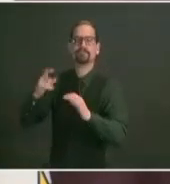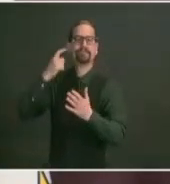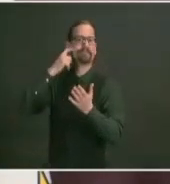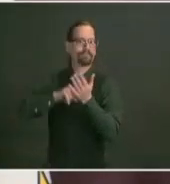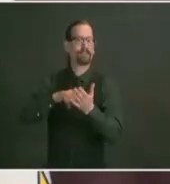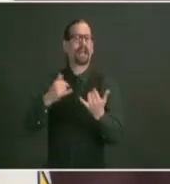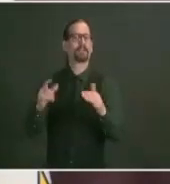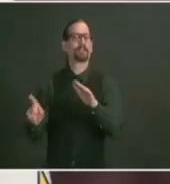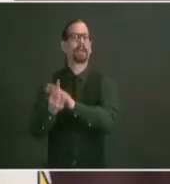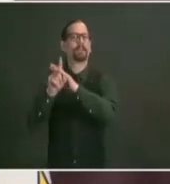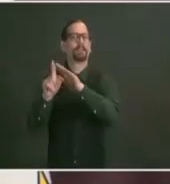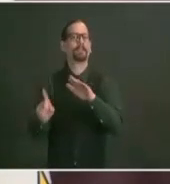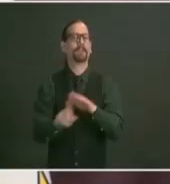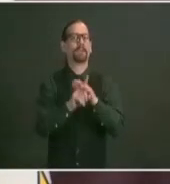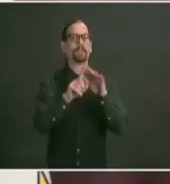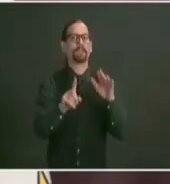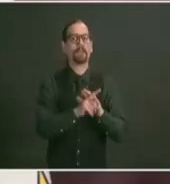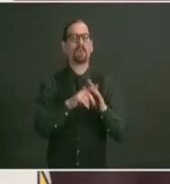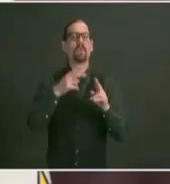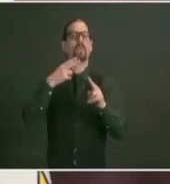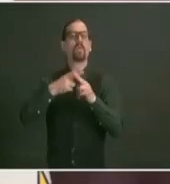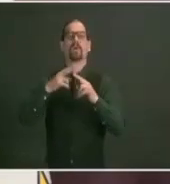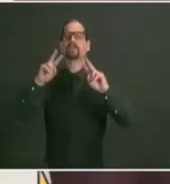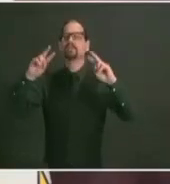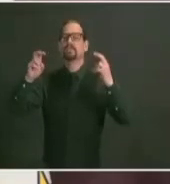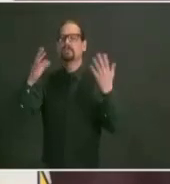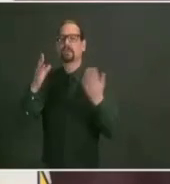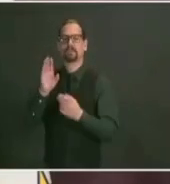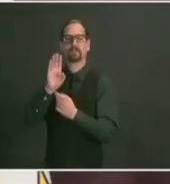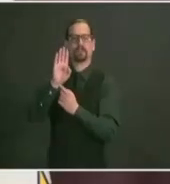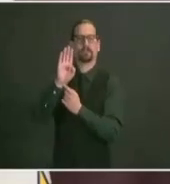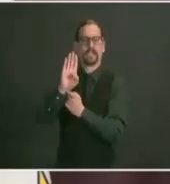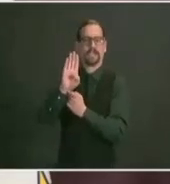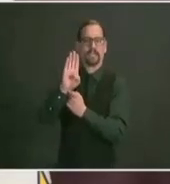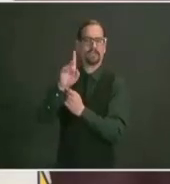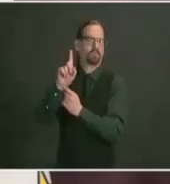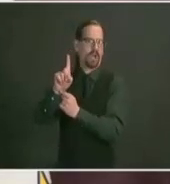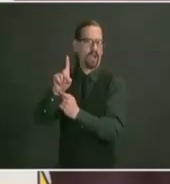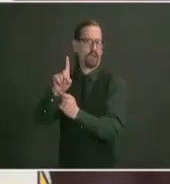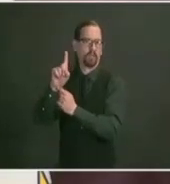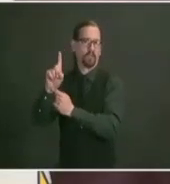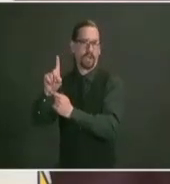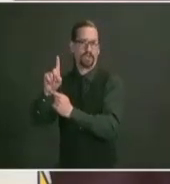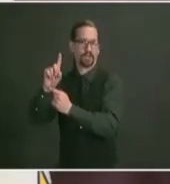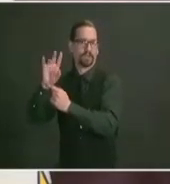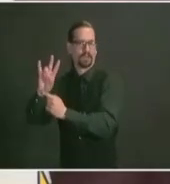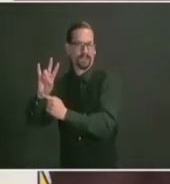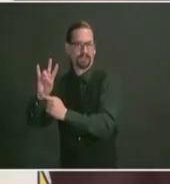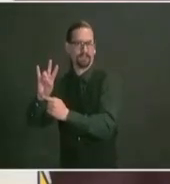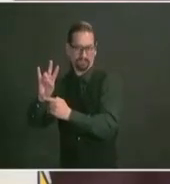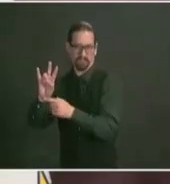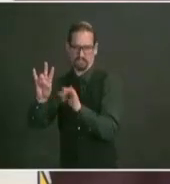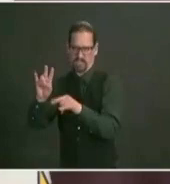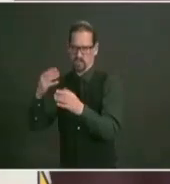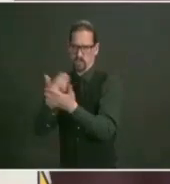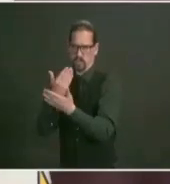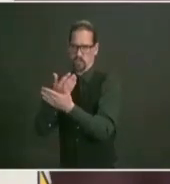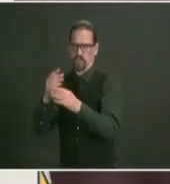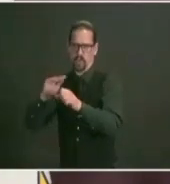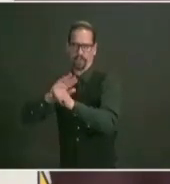variant here in rhode island this b117 variant is often called the uk